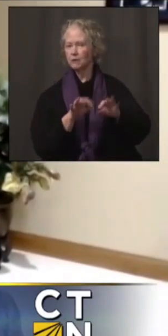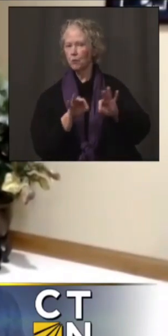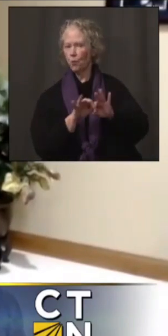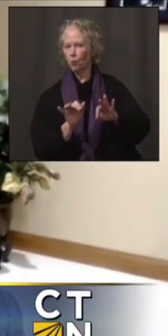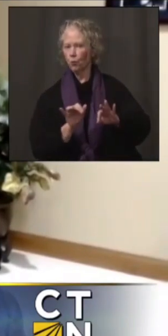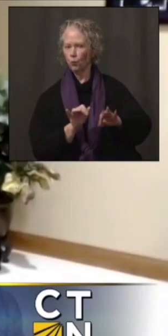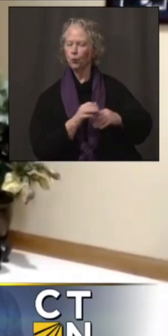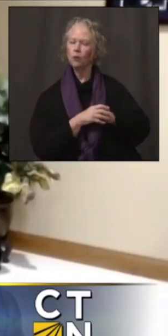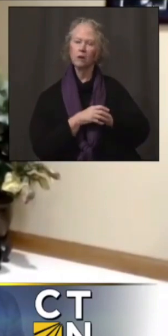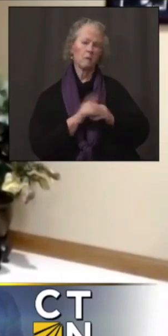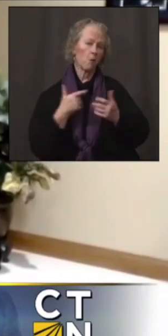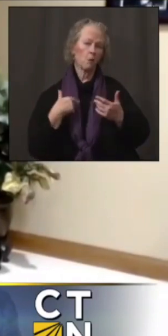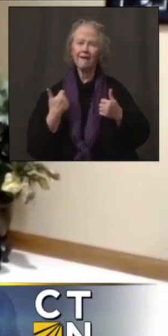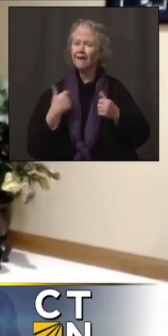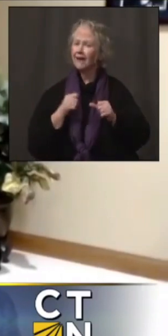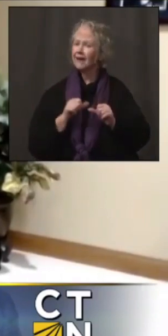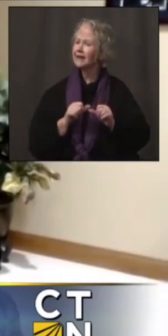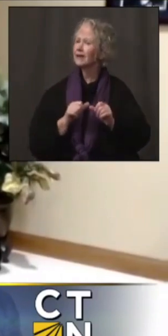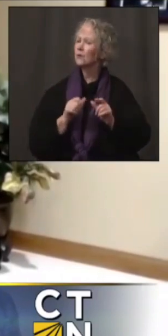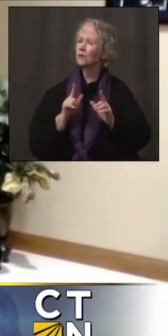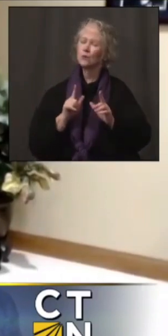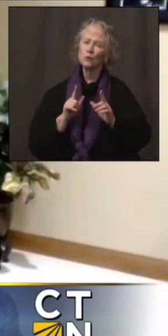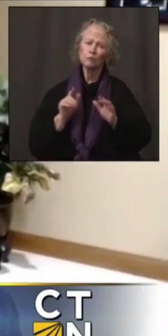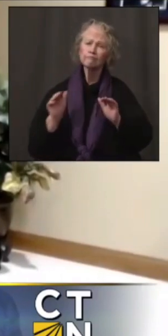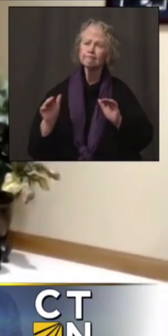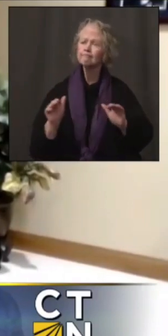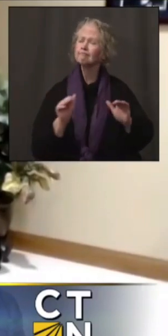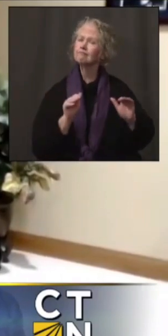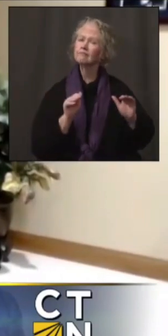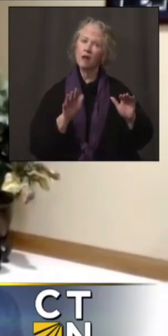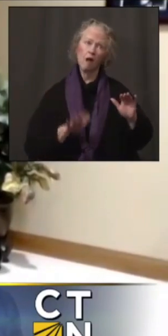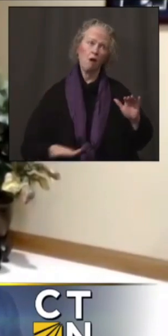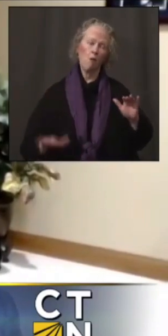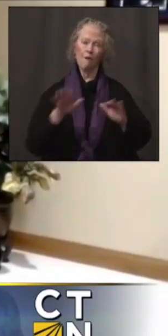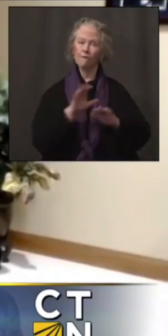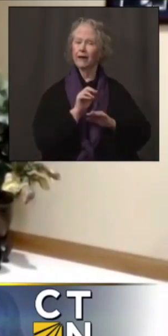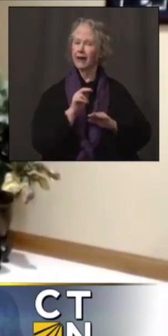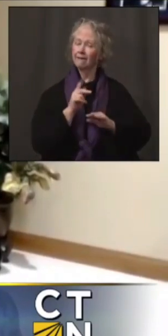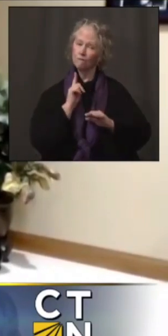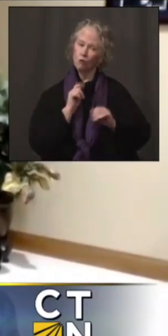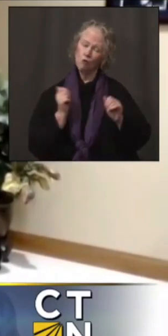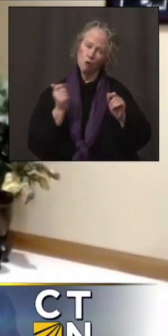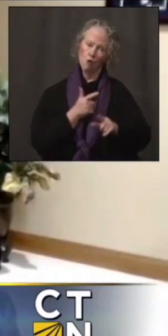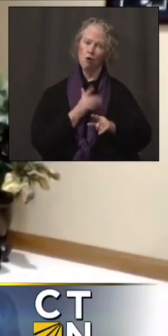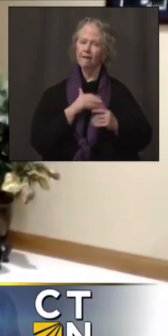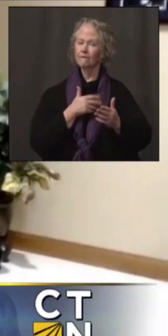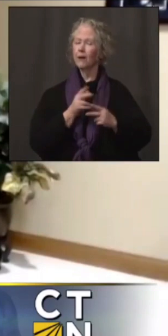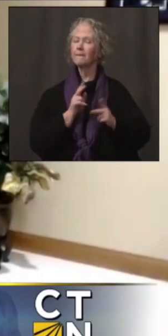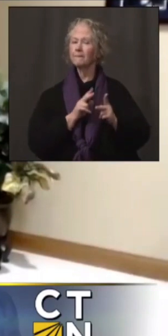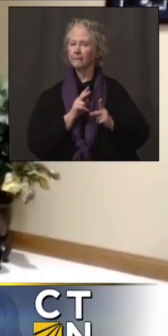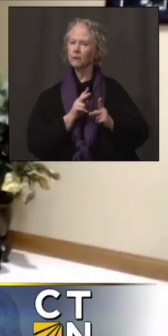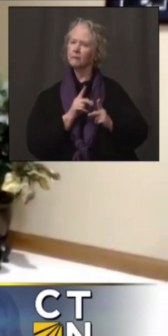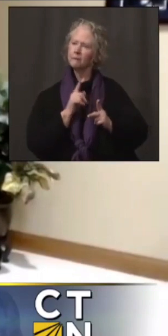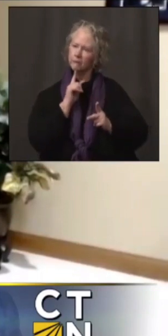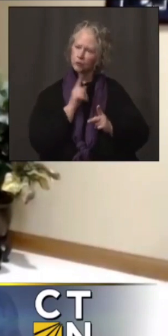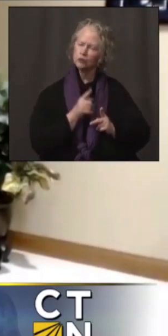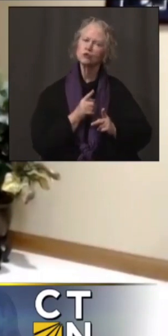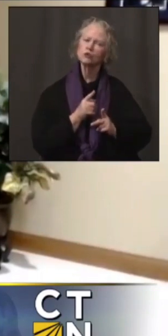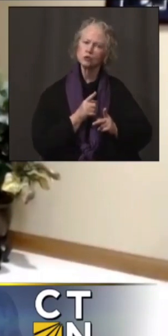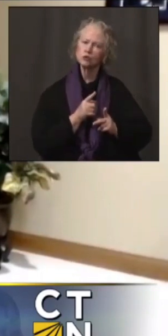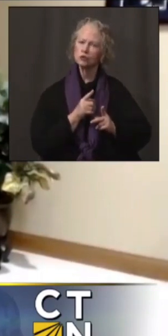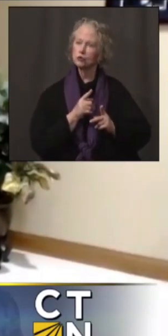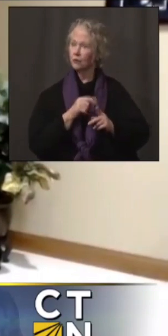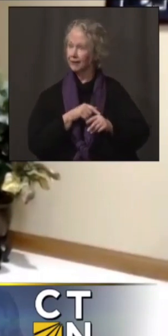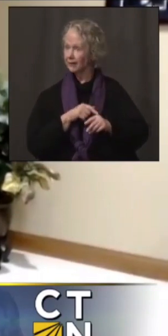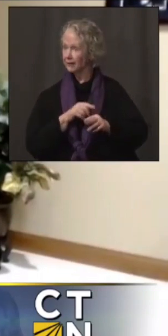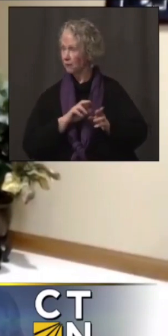to continue to push. We're going to continue to do what we need to do throughout the entire state for all groups, for our people to ensure that when their time comes